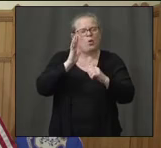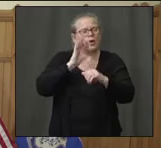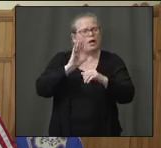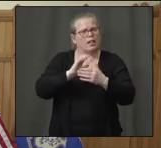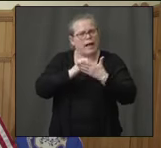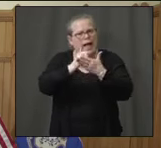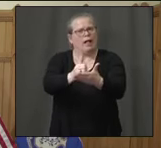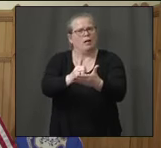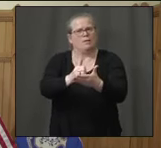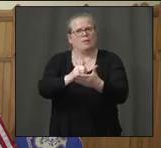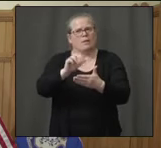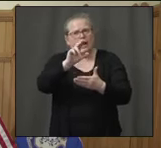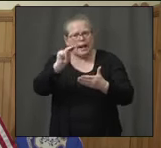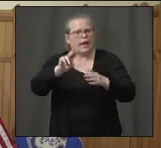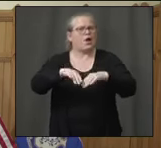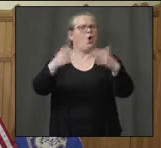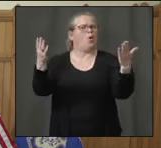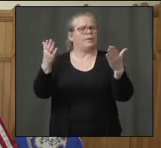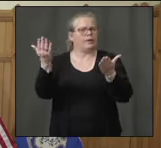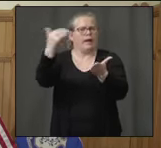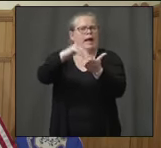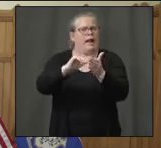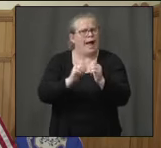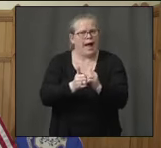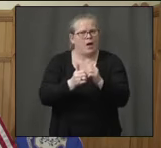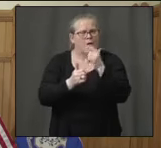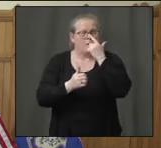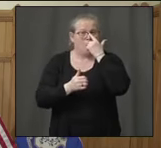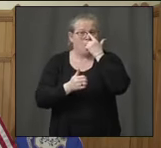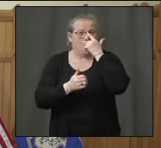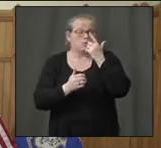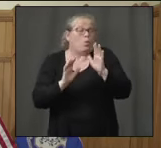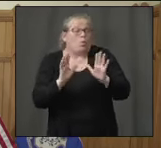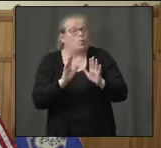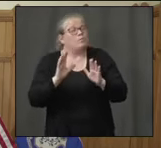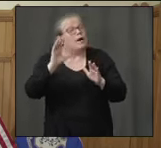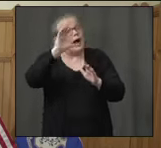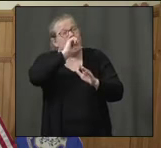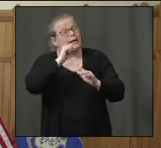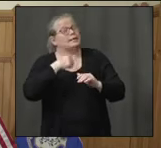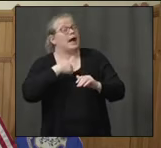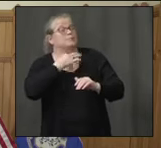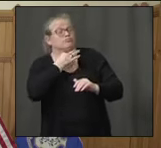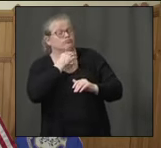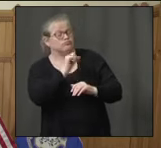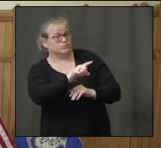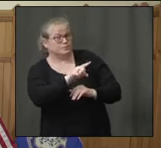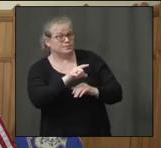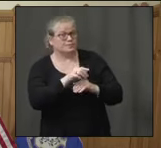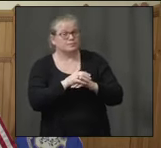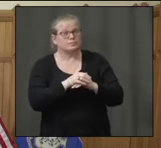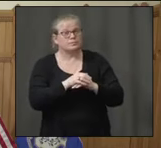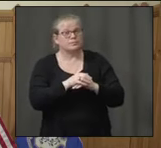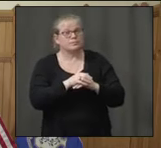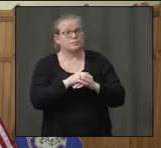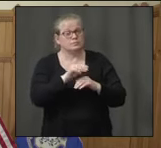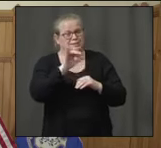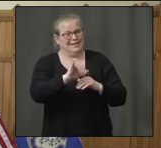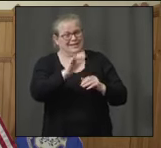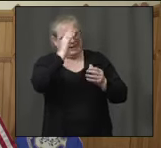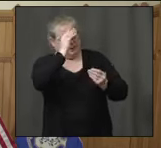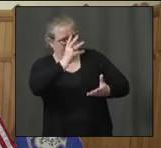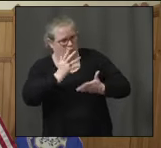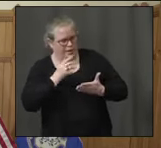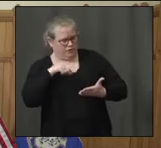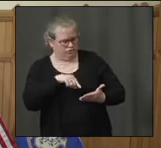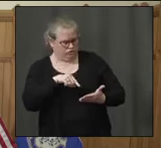process? I mean, there are, I guess, another way of asking it is, what are the limits as to what this will tell you as far as